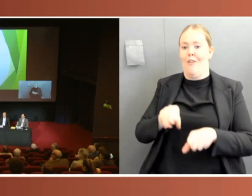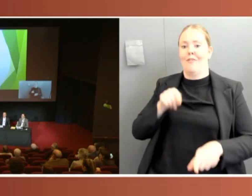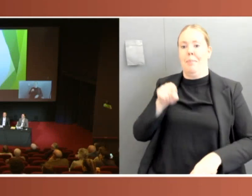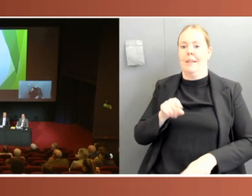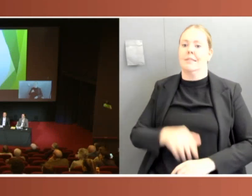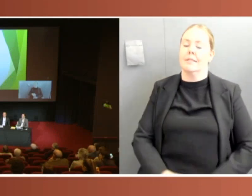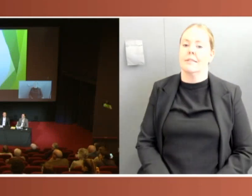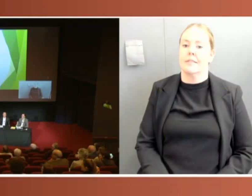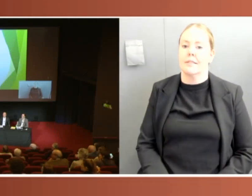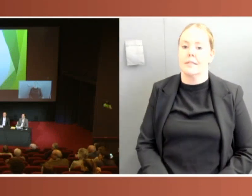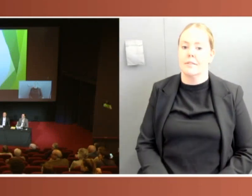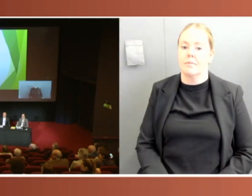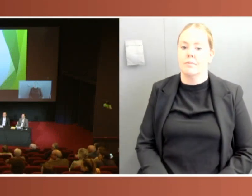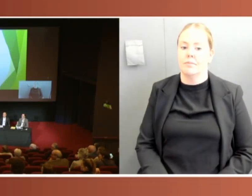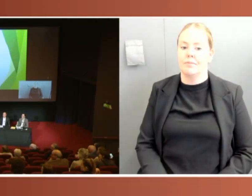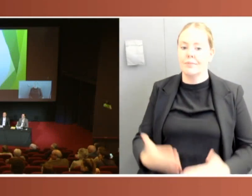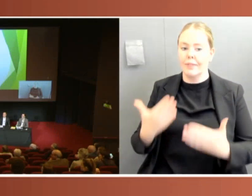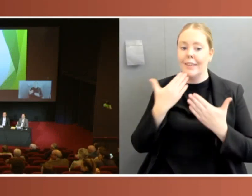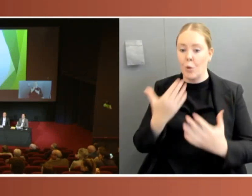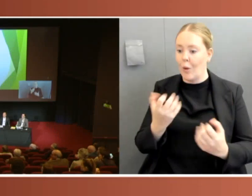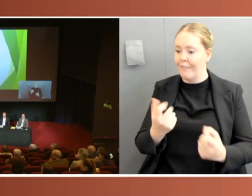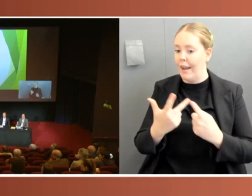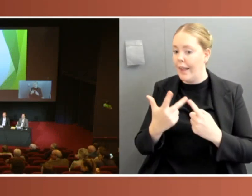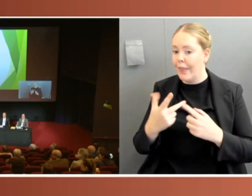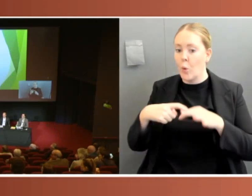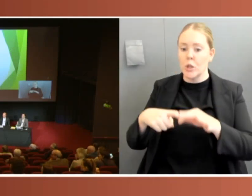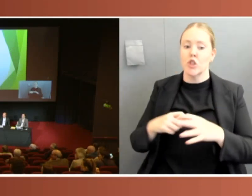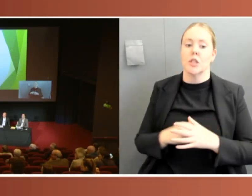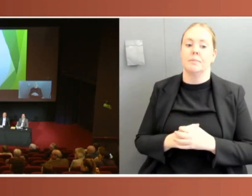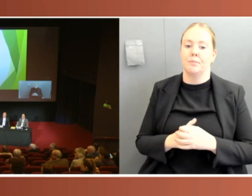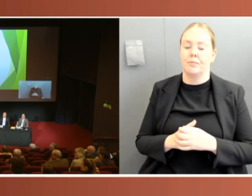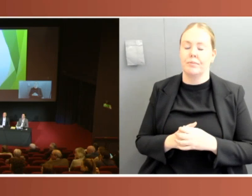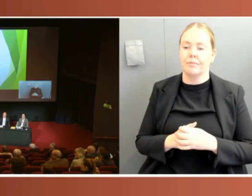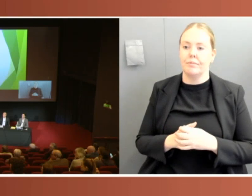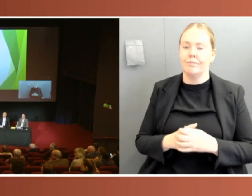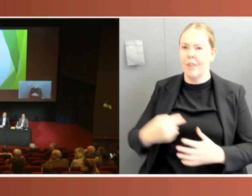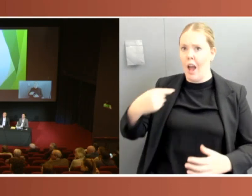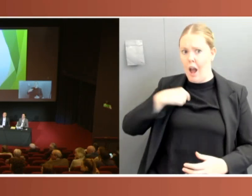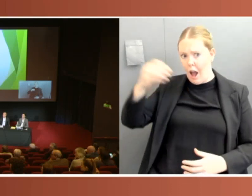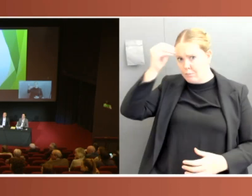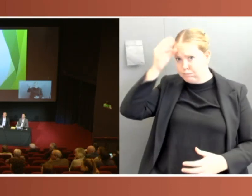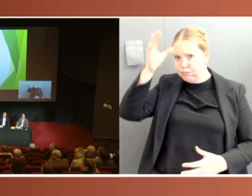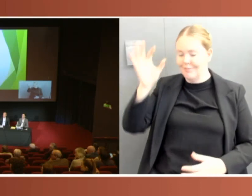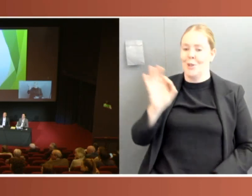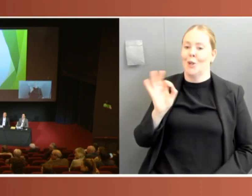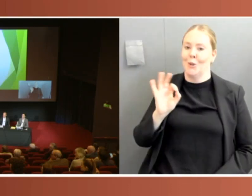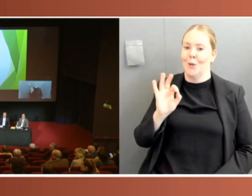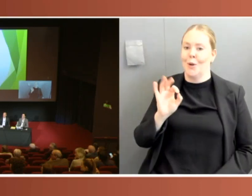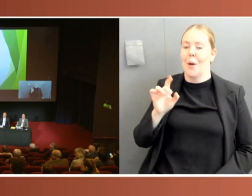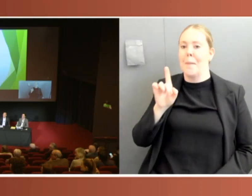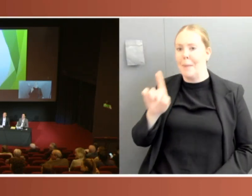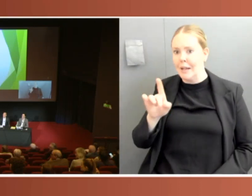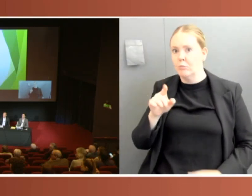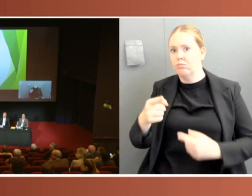Thank you, and we've got a question up here. I'm not an expert in any of this, but listening to what you're saying, does